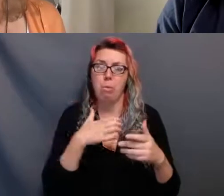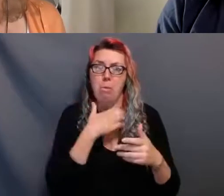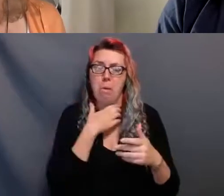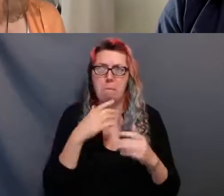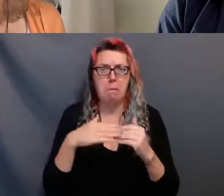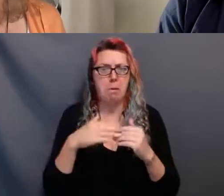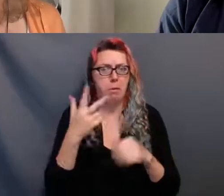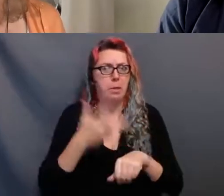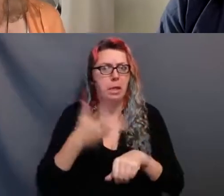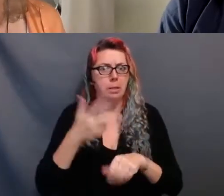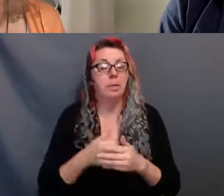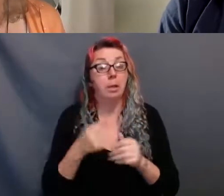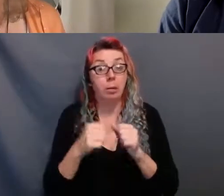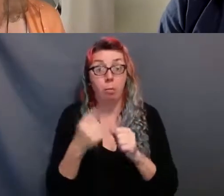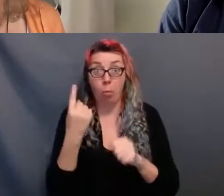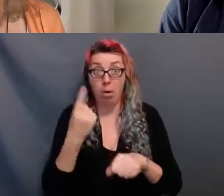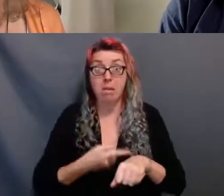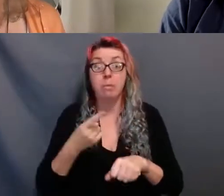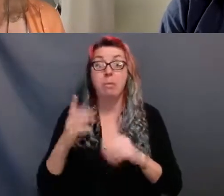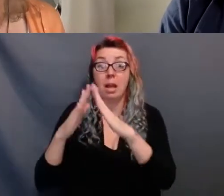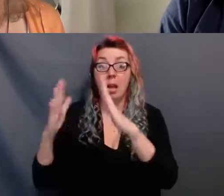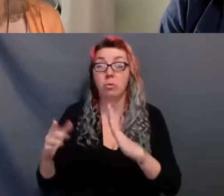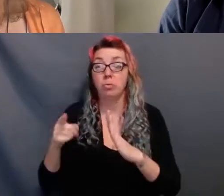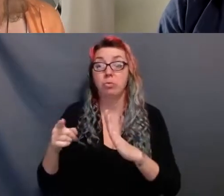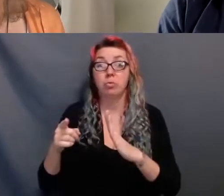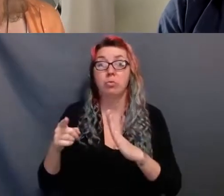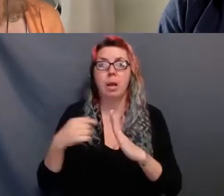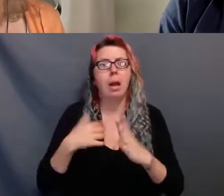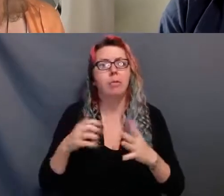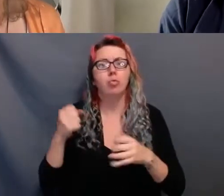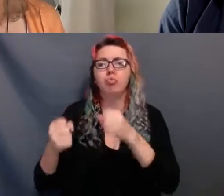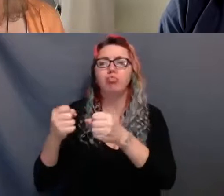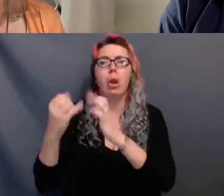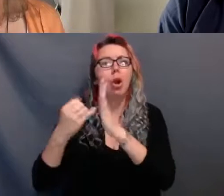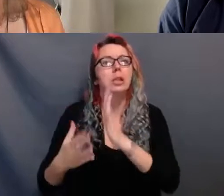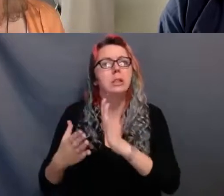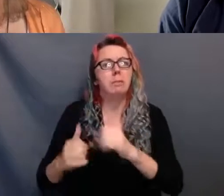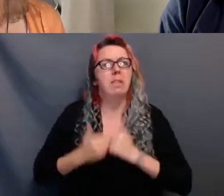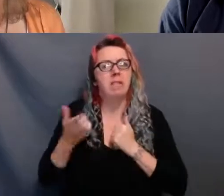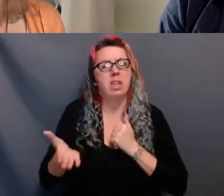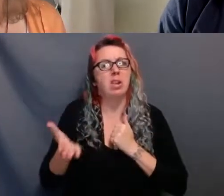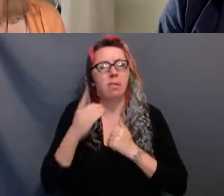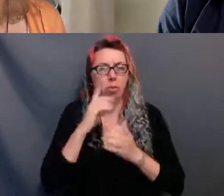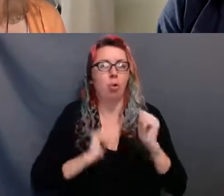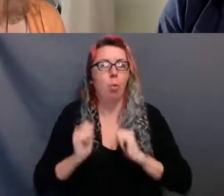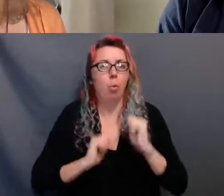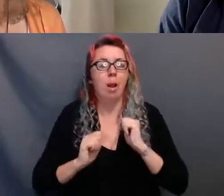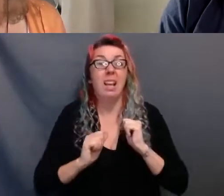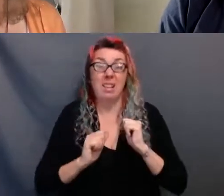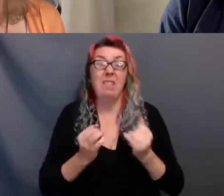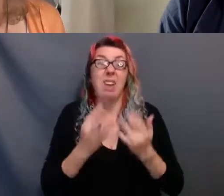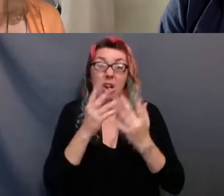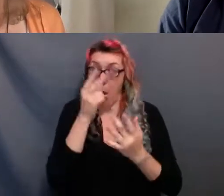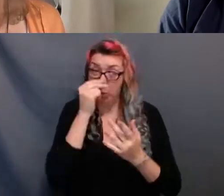wildfire nearly burned down a house where had housed a team of artists for our community show. One might think that the frequency